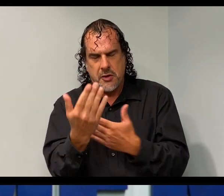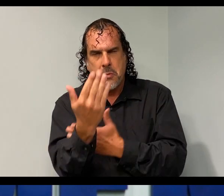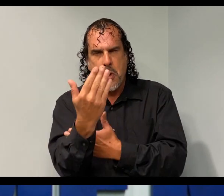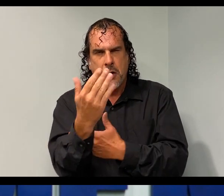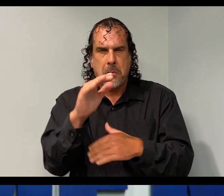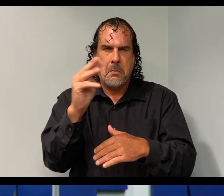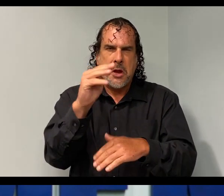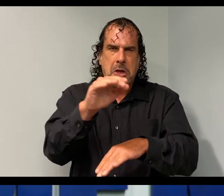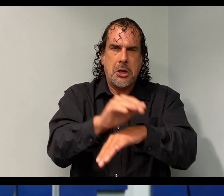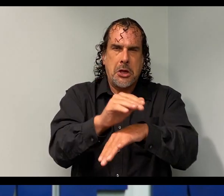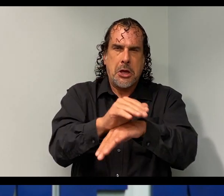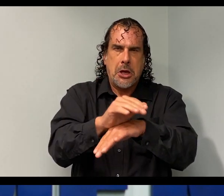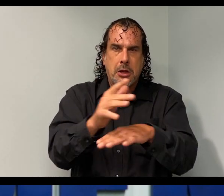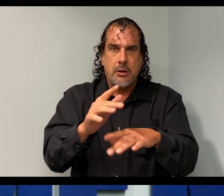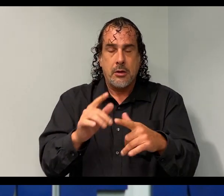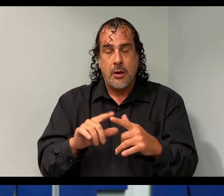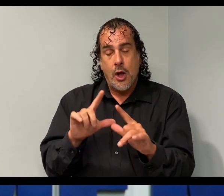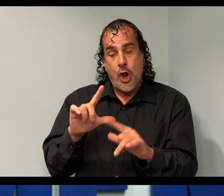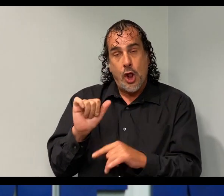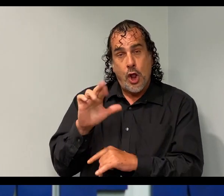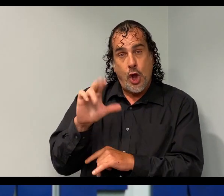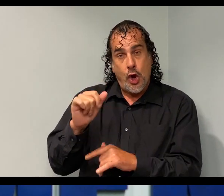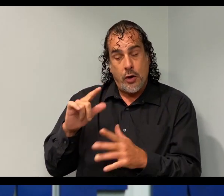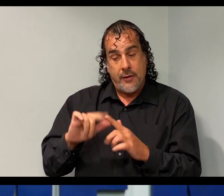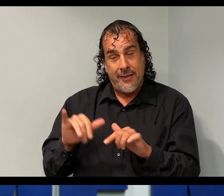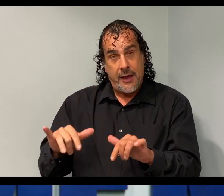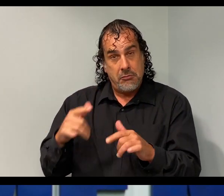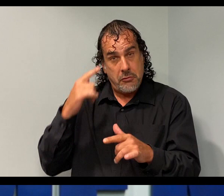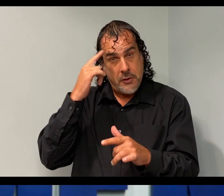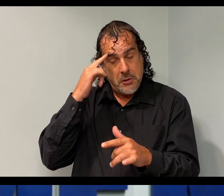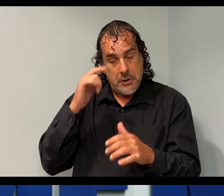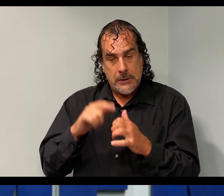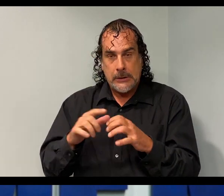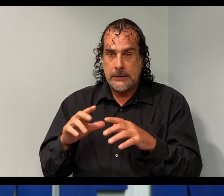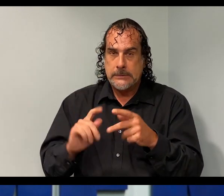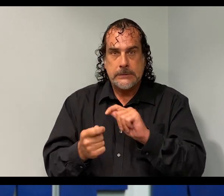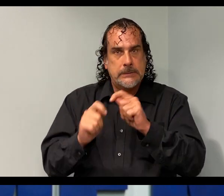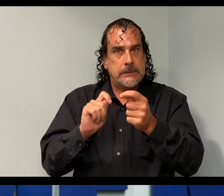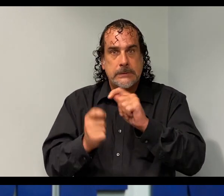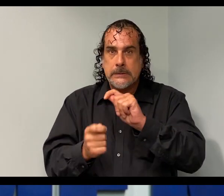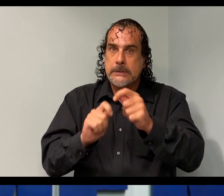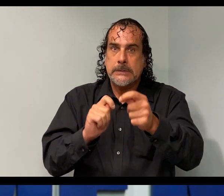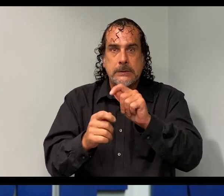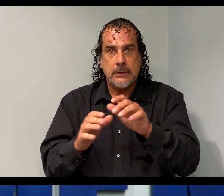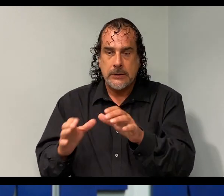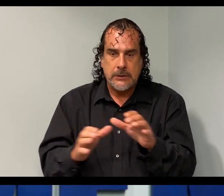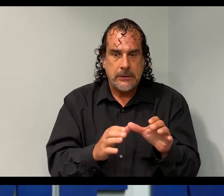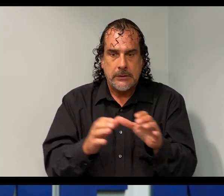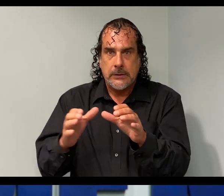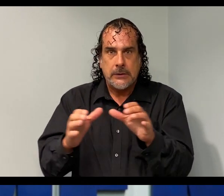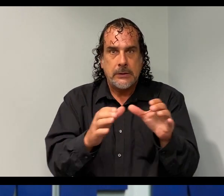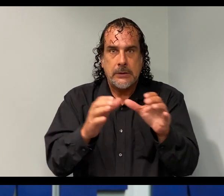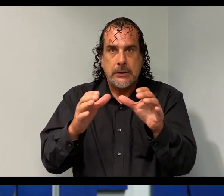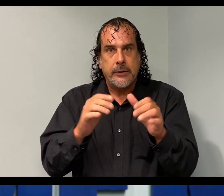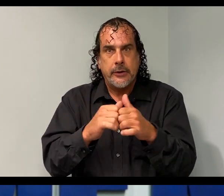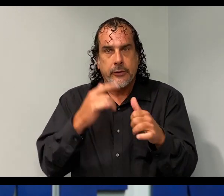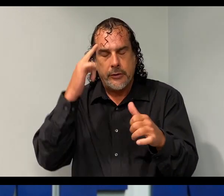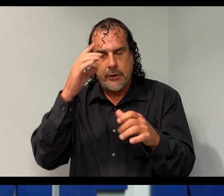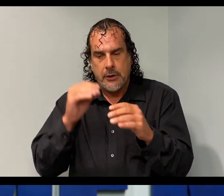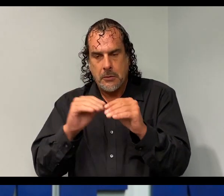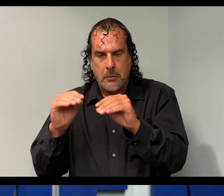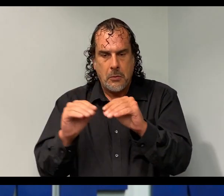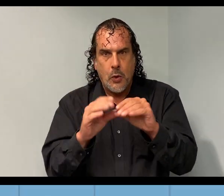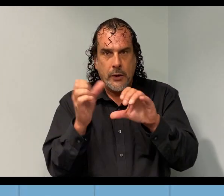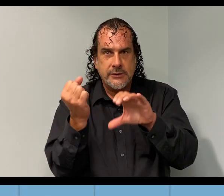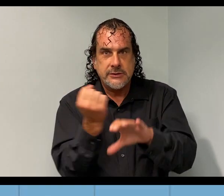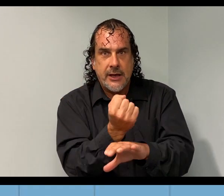So, what do we need to know about Tropical Storm Laura? Right now, that storm has continued to be unstable. It tends to have moved a little bit further south with a